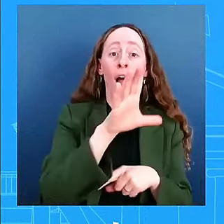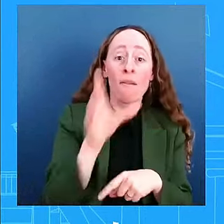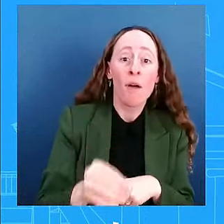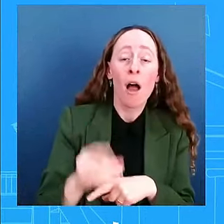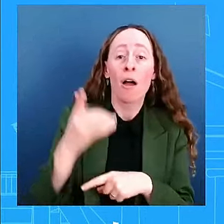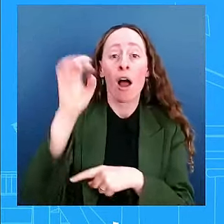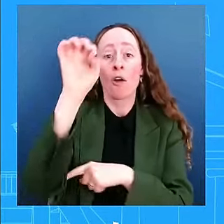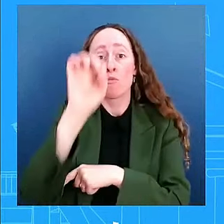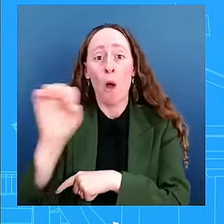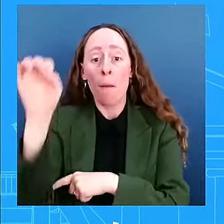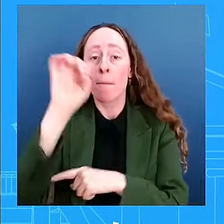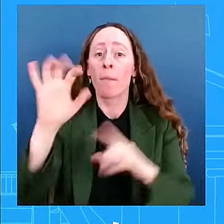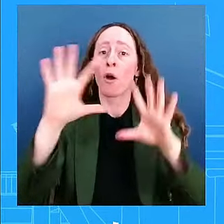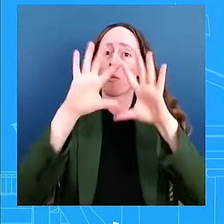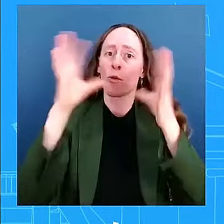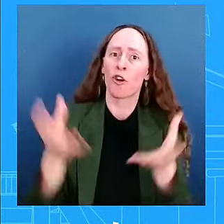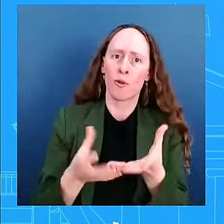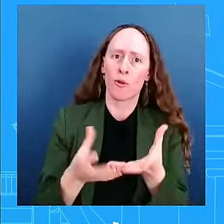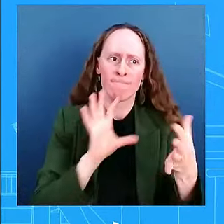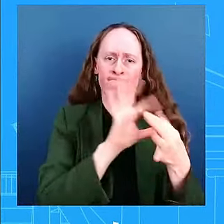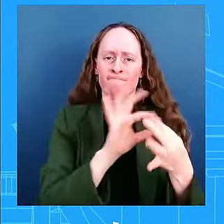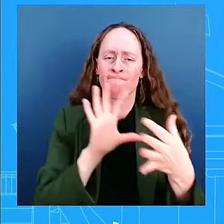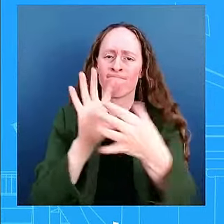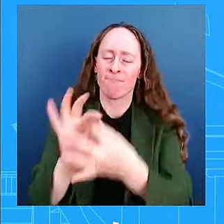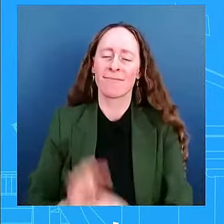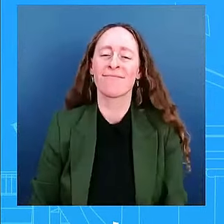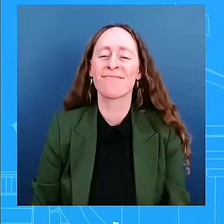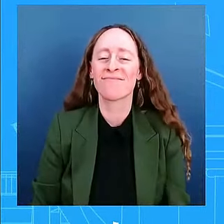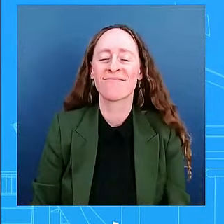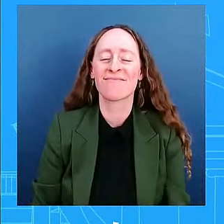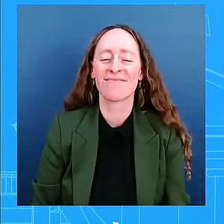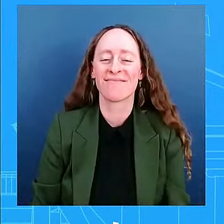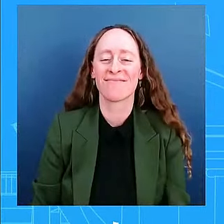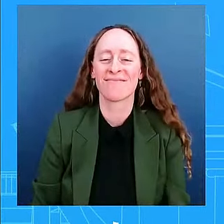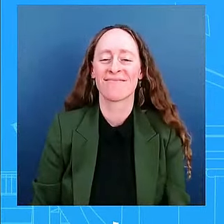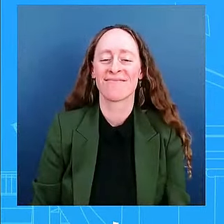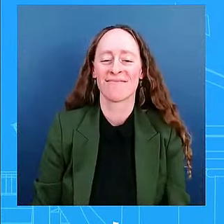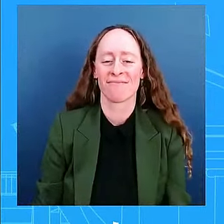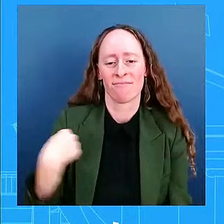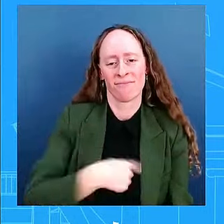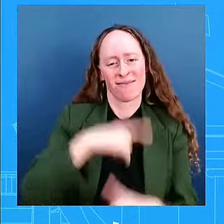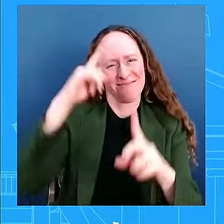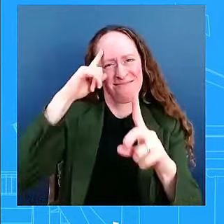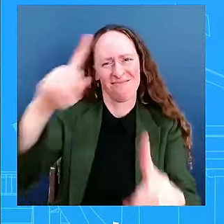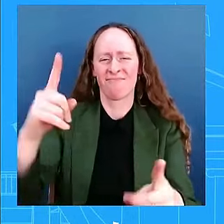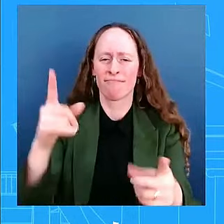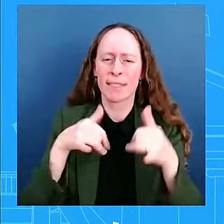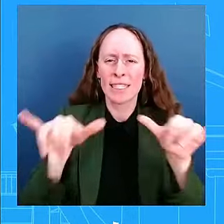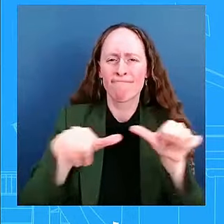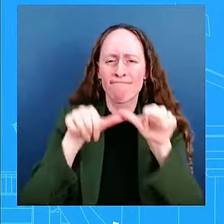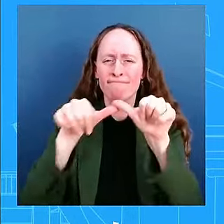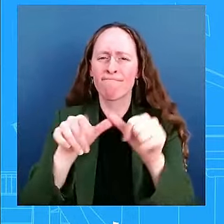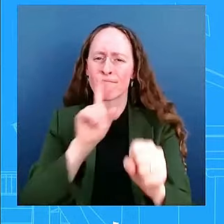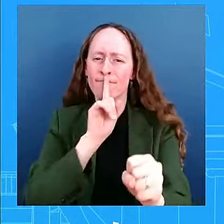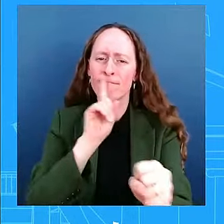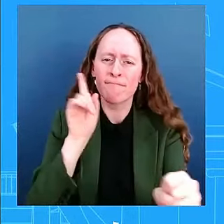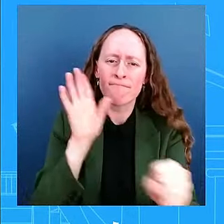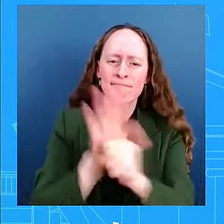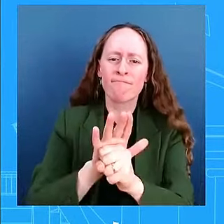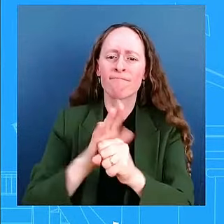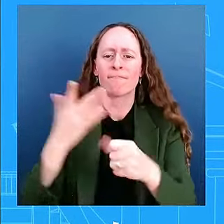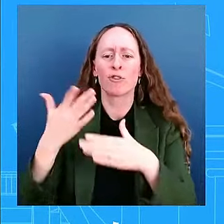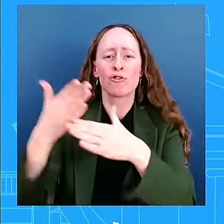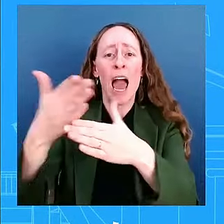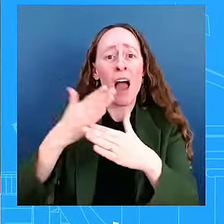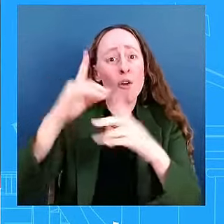unwavering commitment to revitalize these relationships for our shared security and prosperity. With that, Amr, kick it off to you.